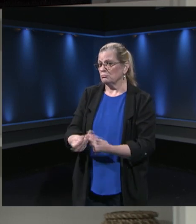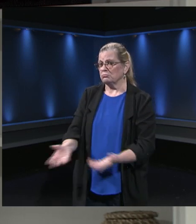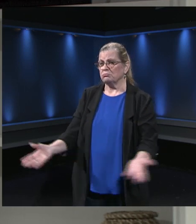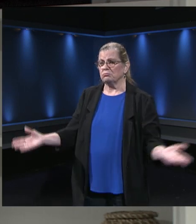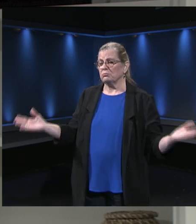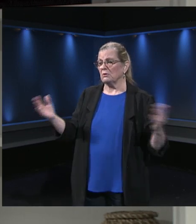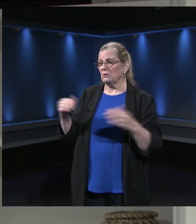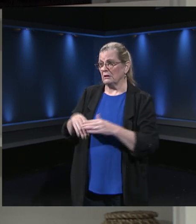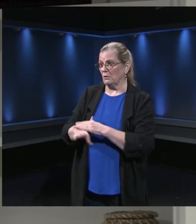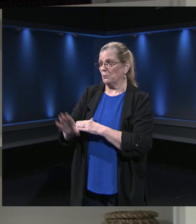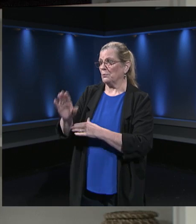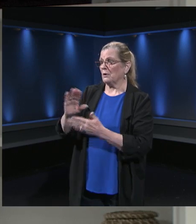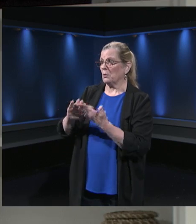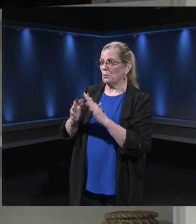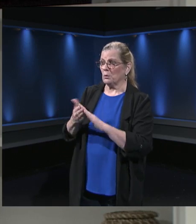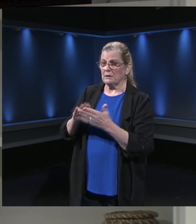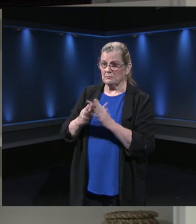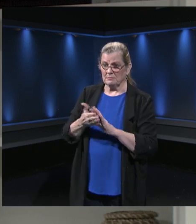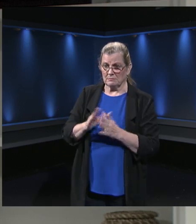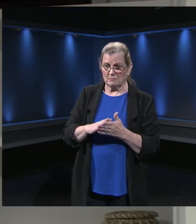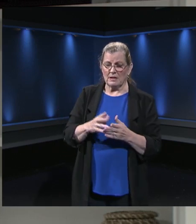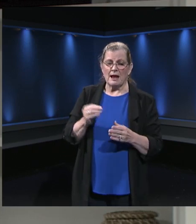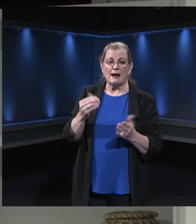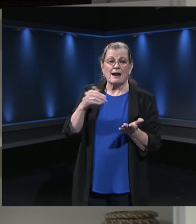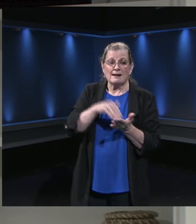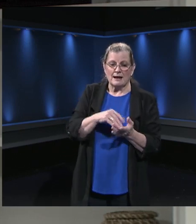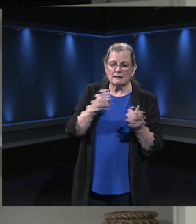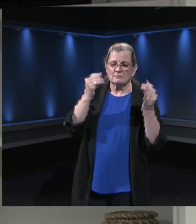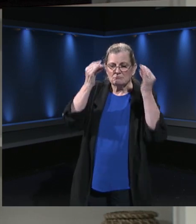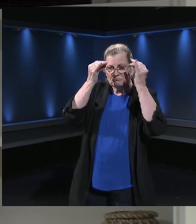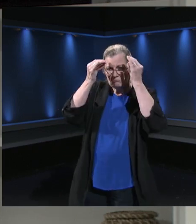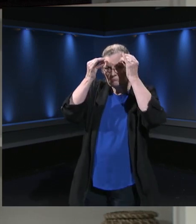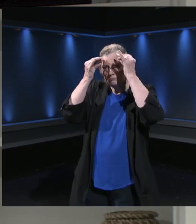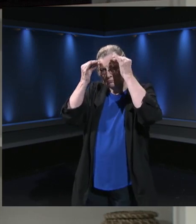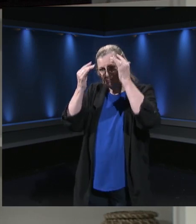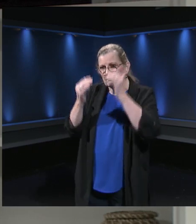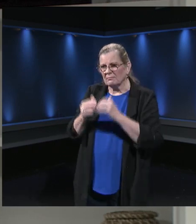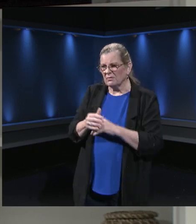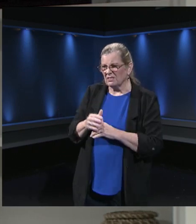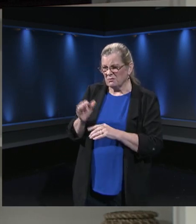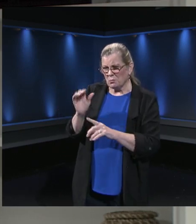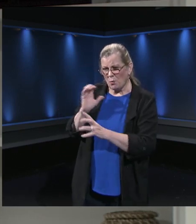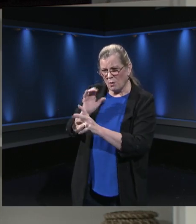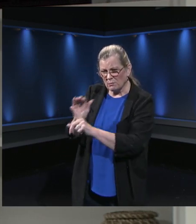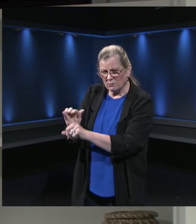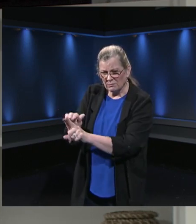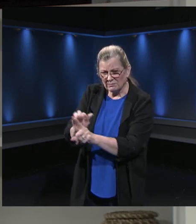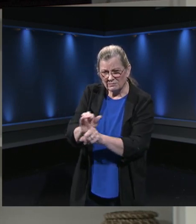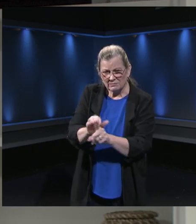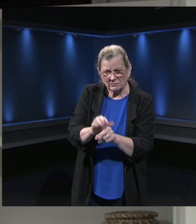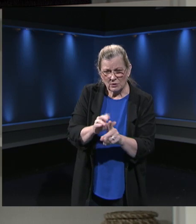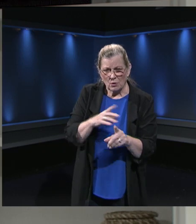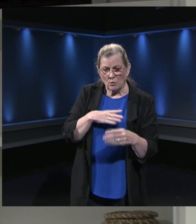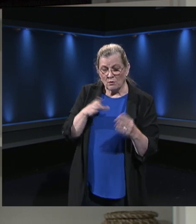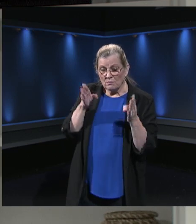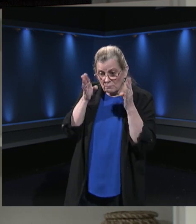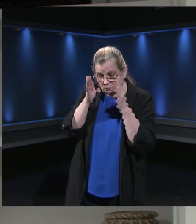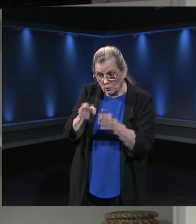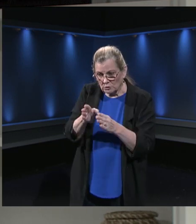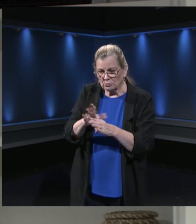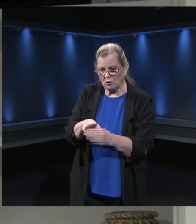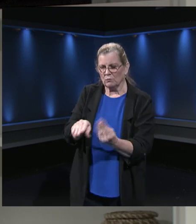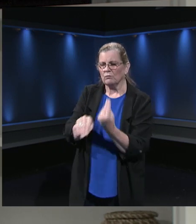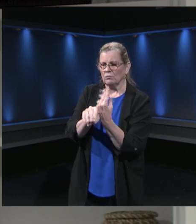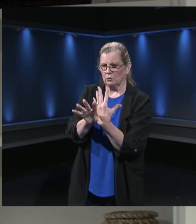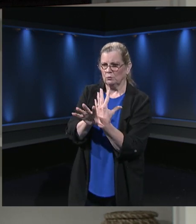to looking at that. I do want to remind everyone right now, though, our focus is a strong virtual start. Even as we talk